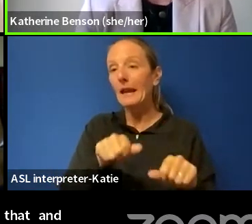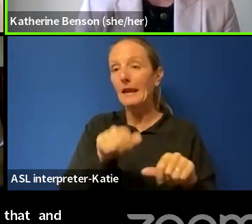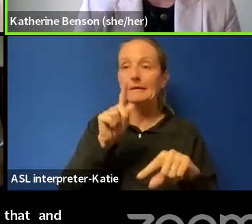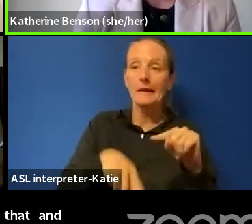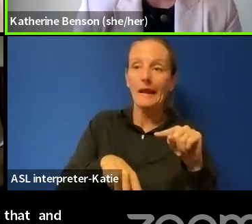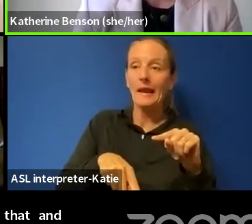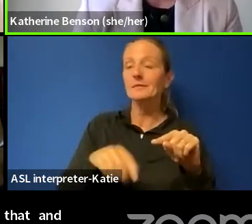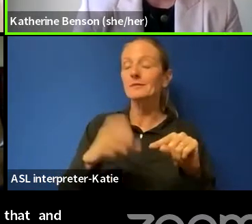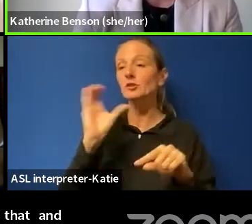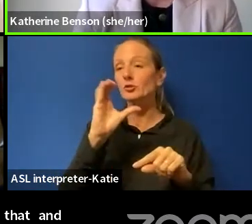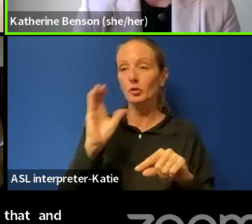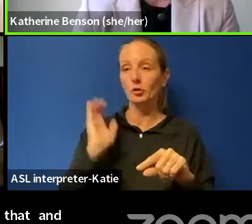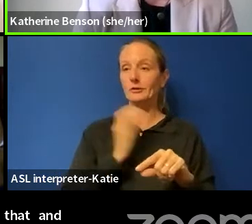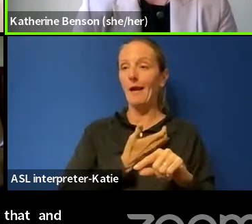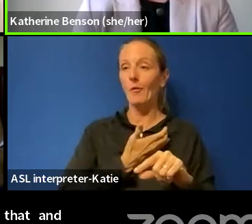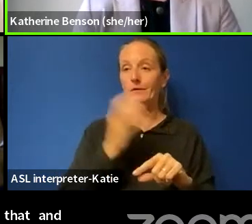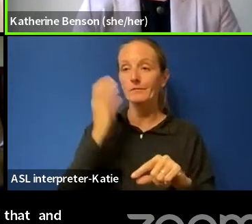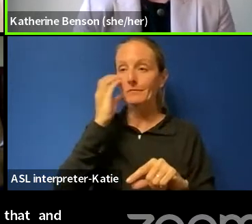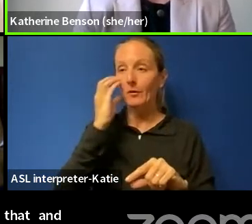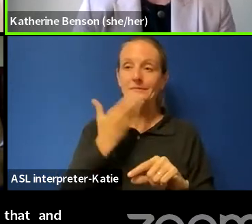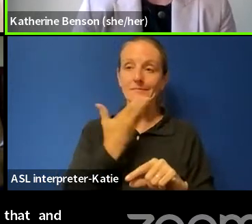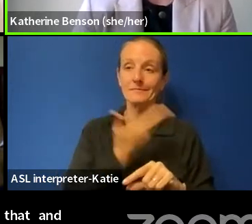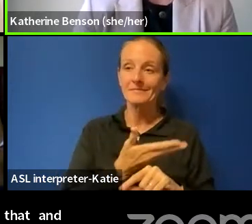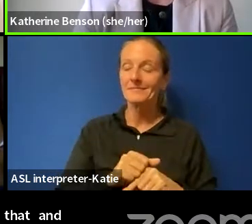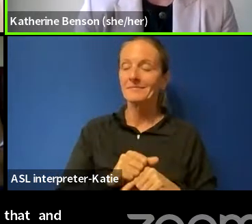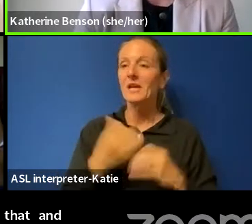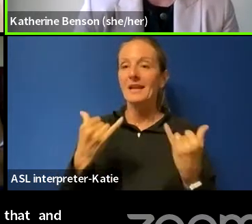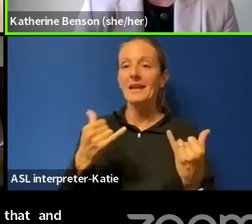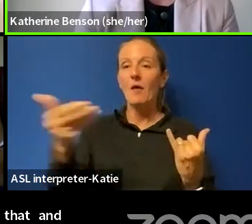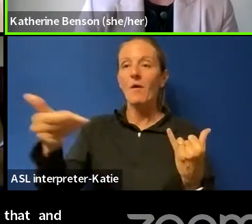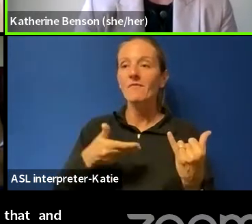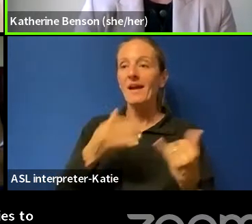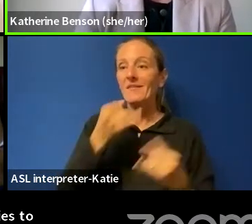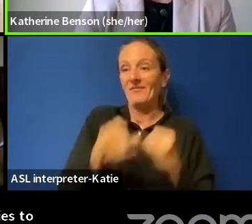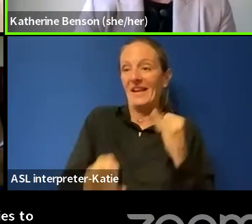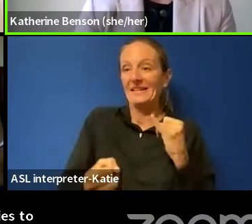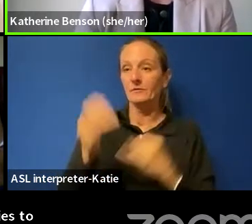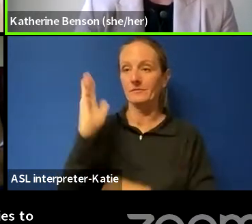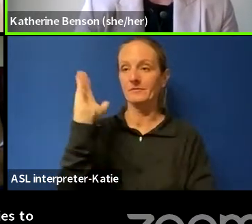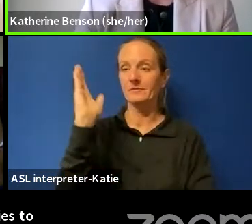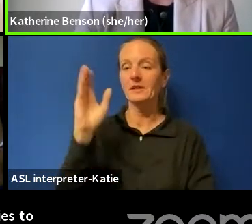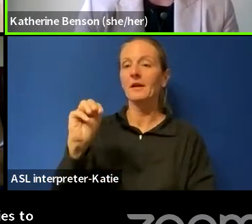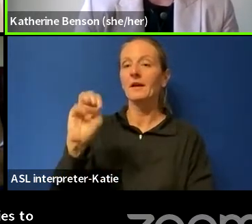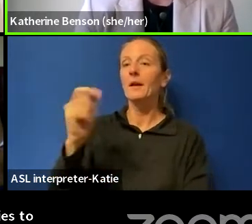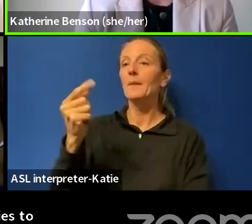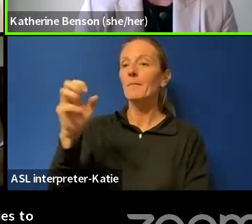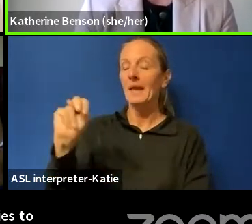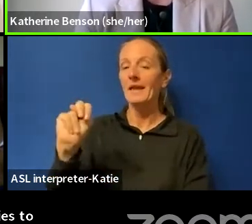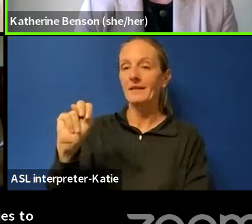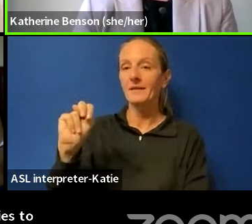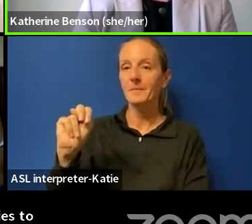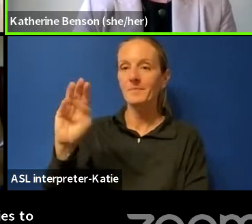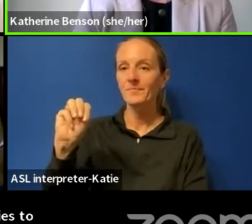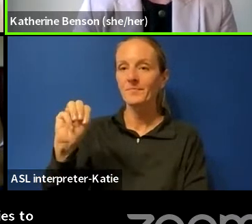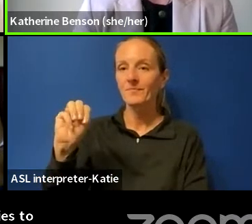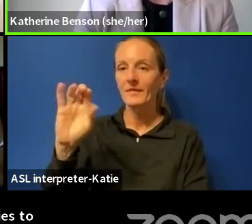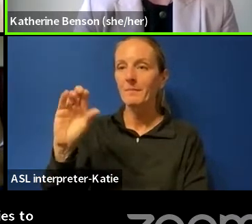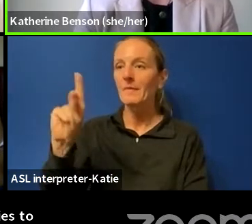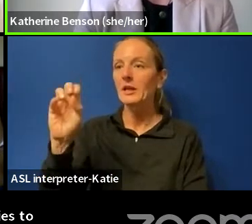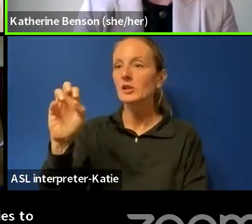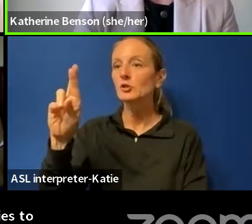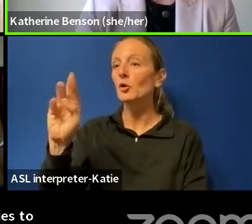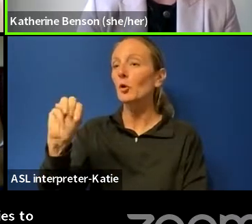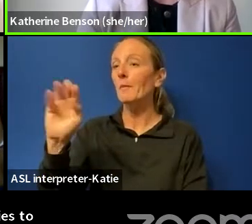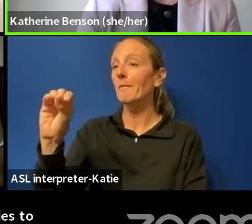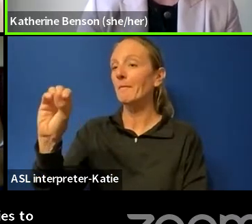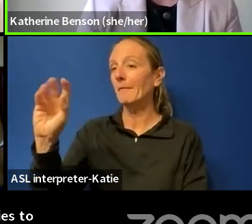abilities to search our cell phones. I'd like now to invite our final speaker, Megan McDermott to the conversation. Megan is the policy